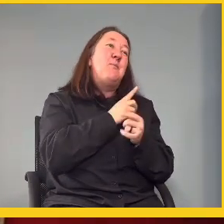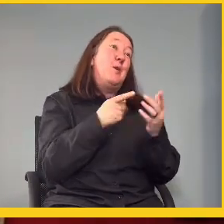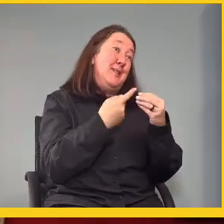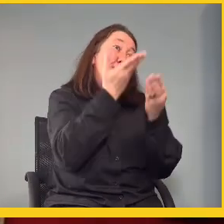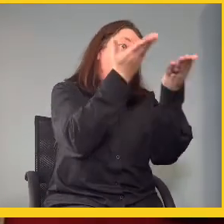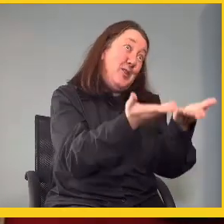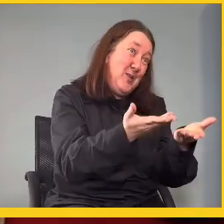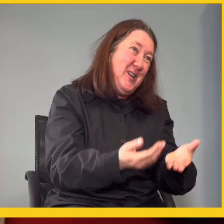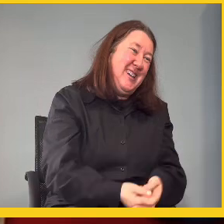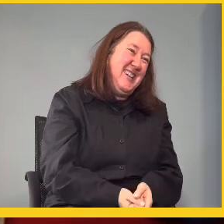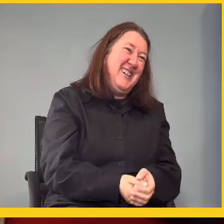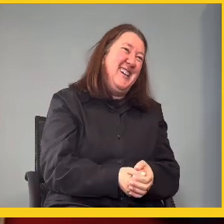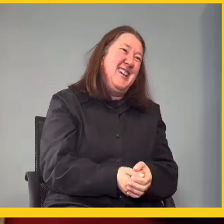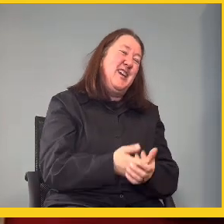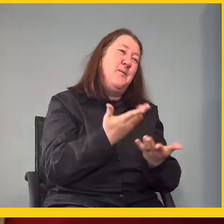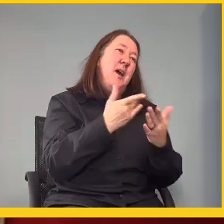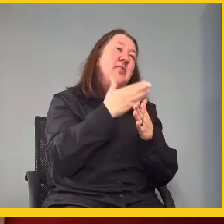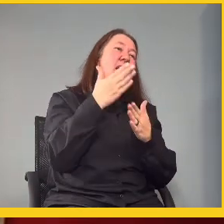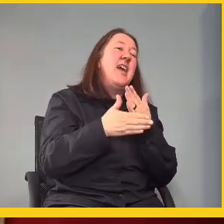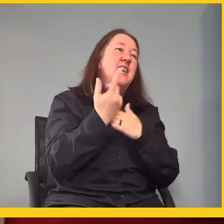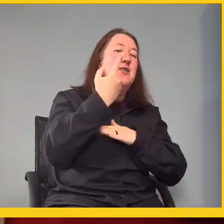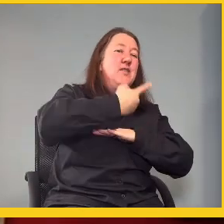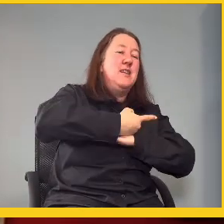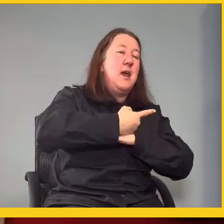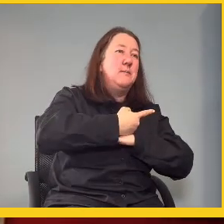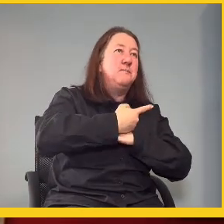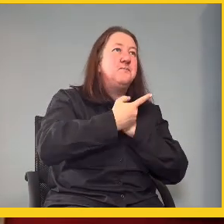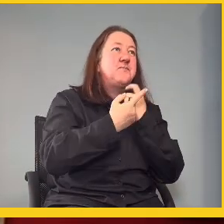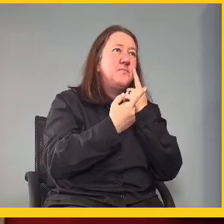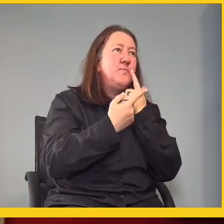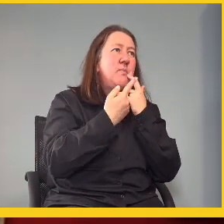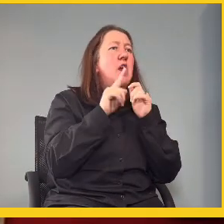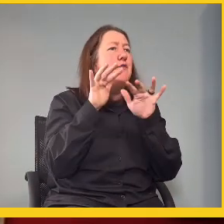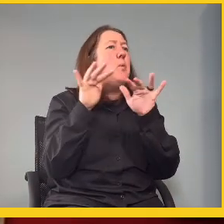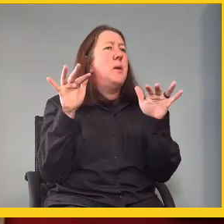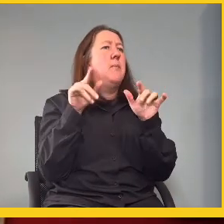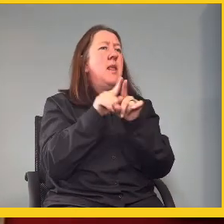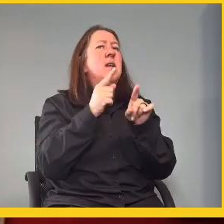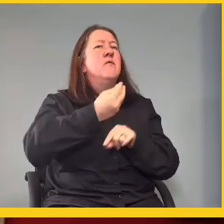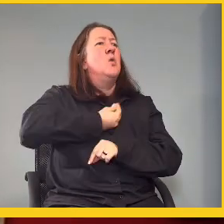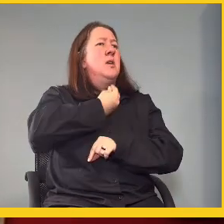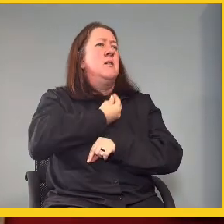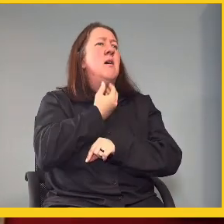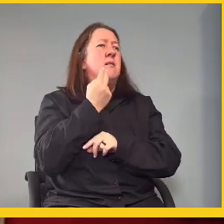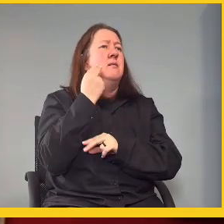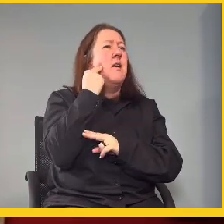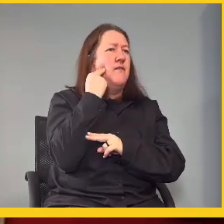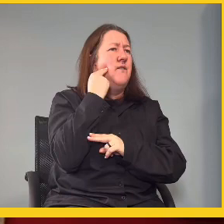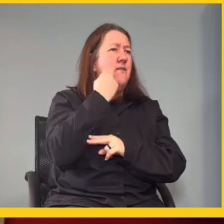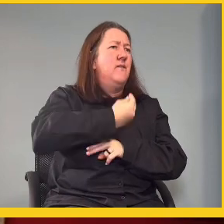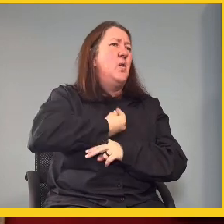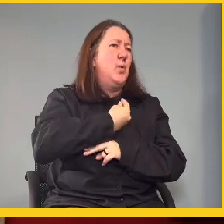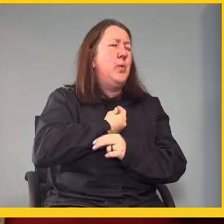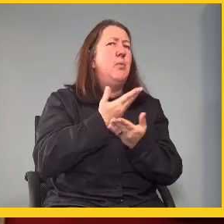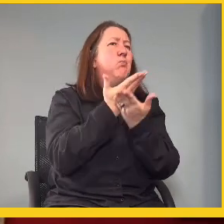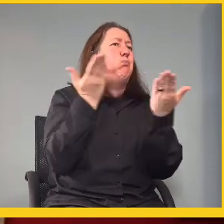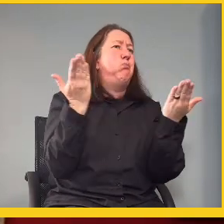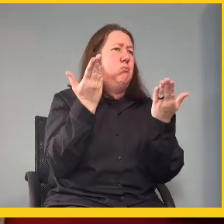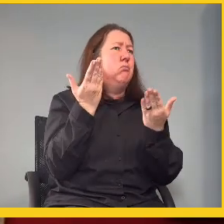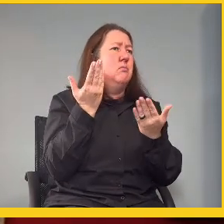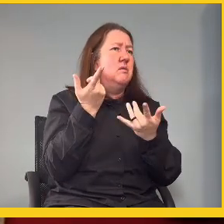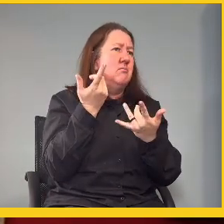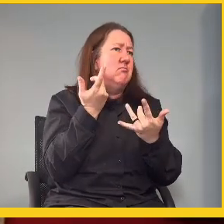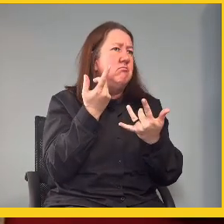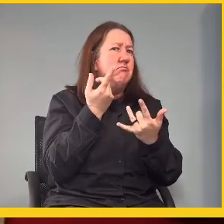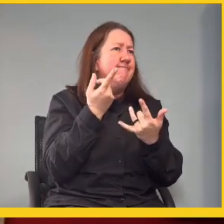about you! But at the end of the day, you know, um, for people and for young deaf youth that are out there, you